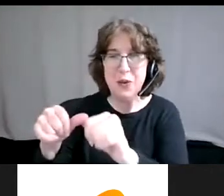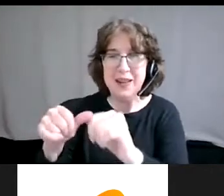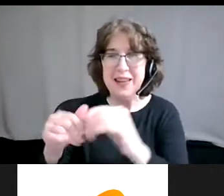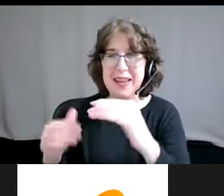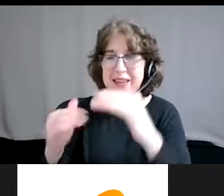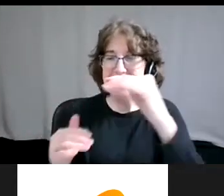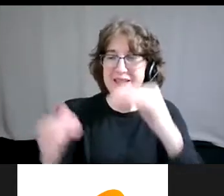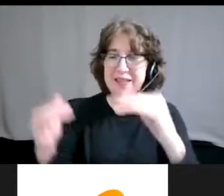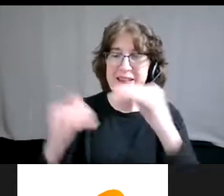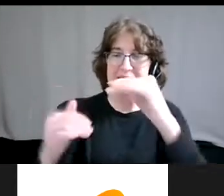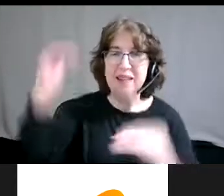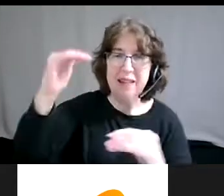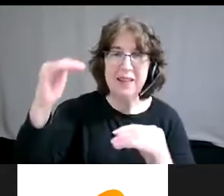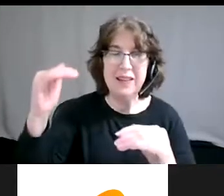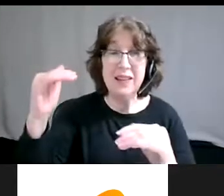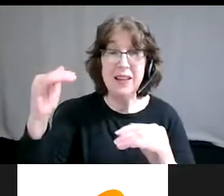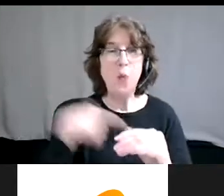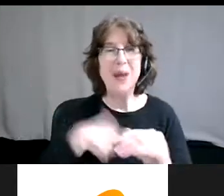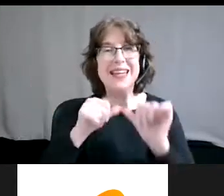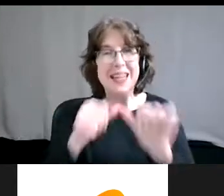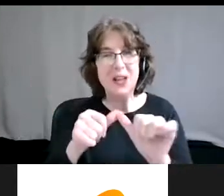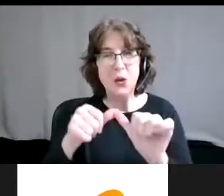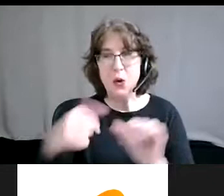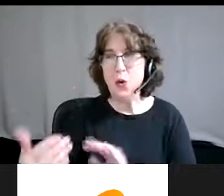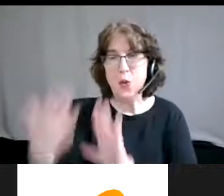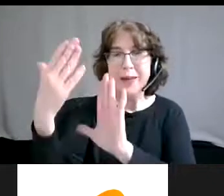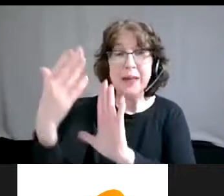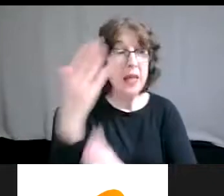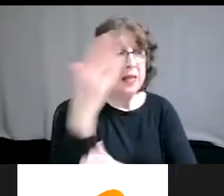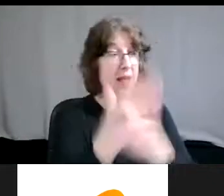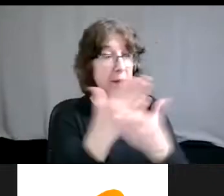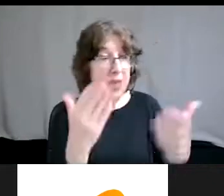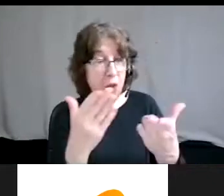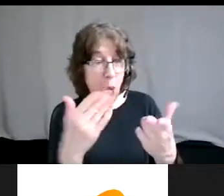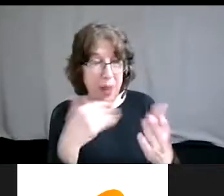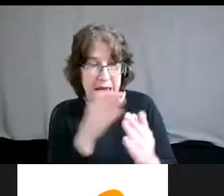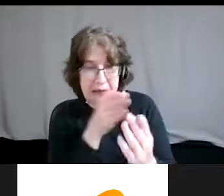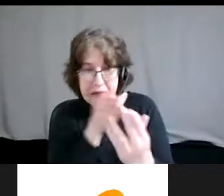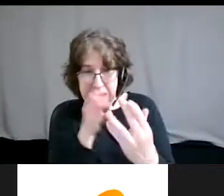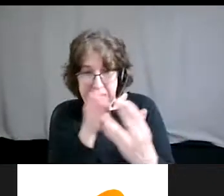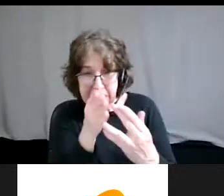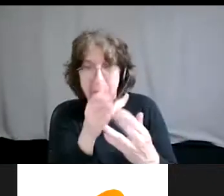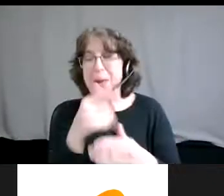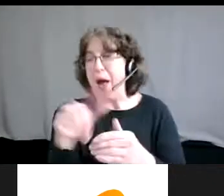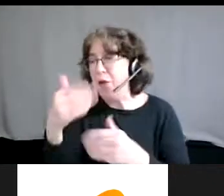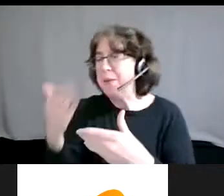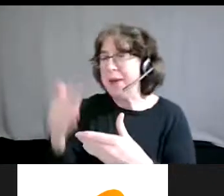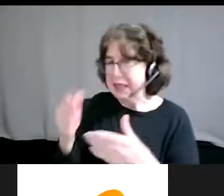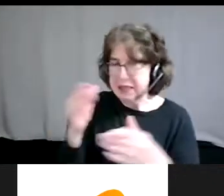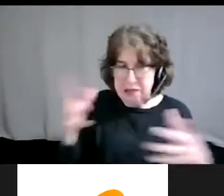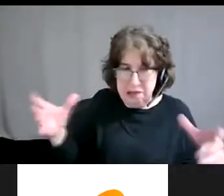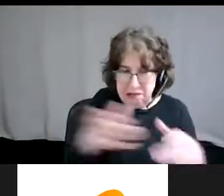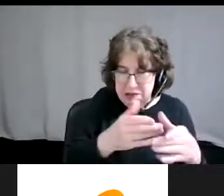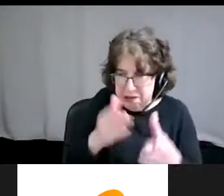address. There are certain things that we can navigate around and there are certain things that we must strategize through. And if we are to achieve